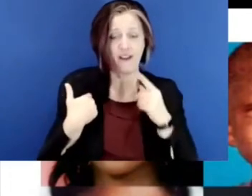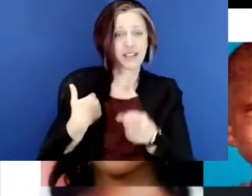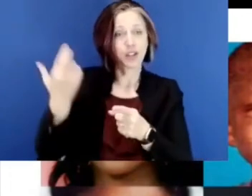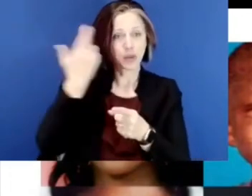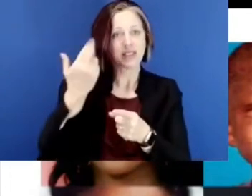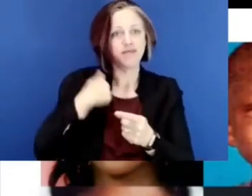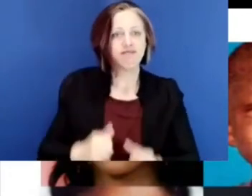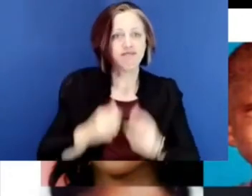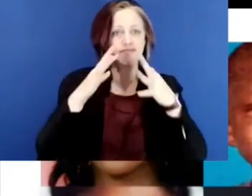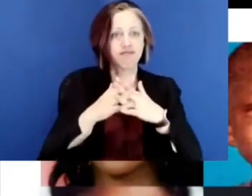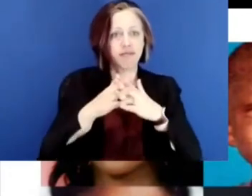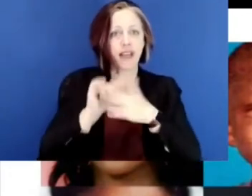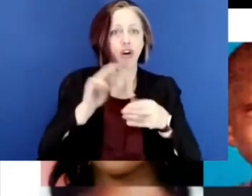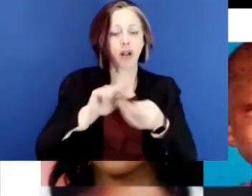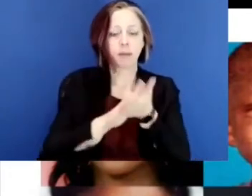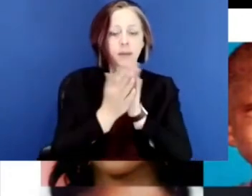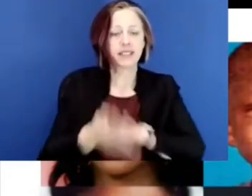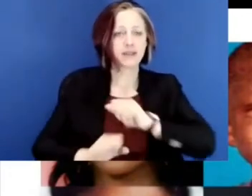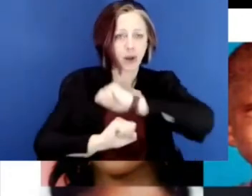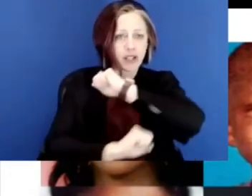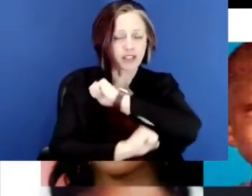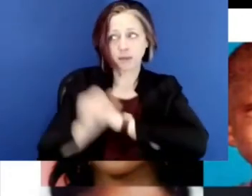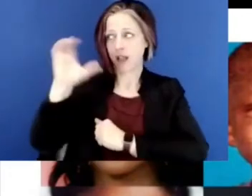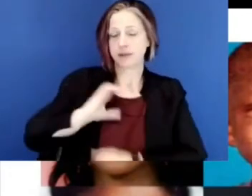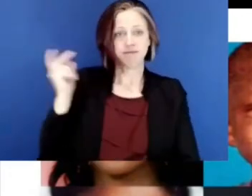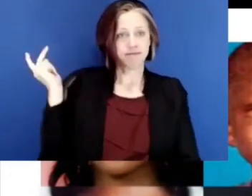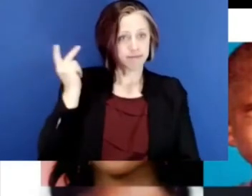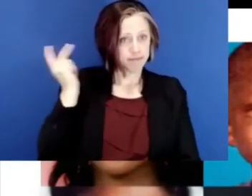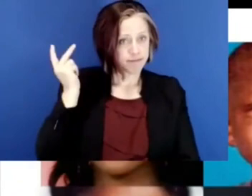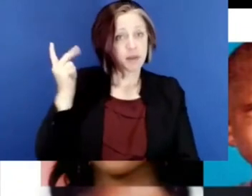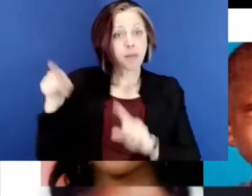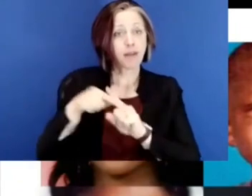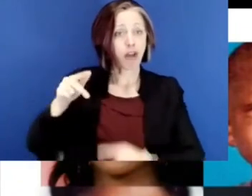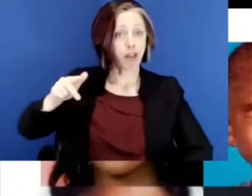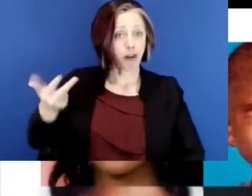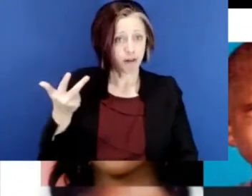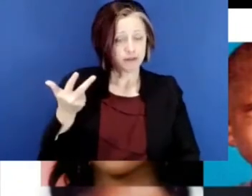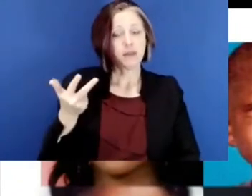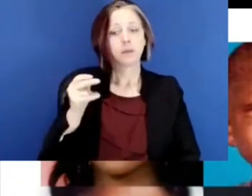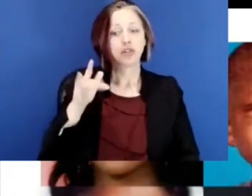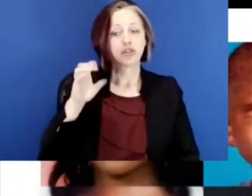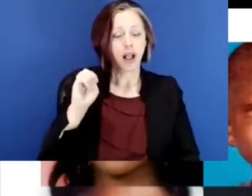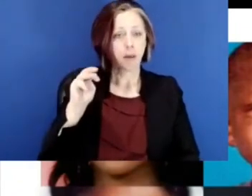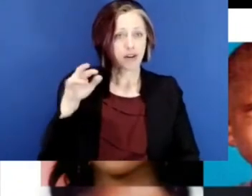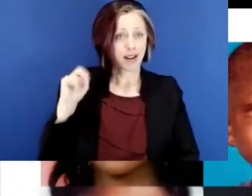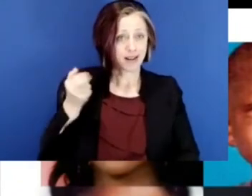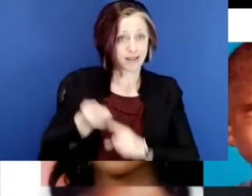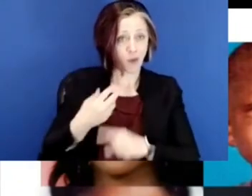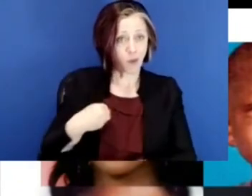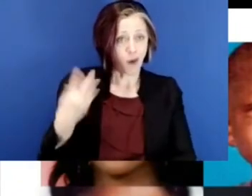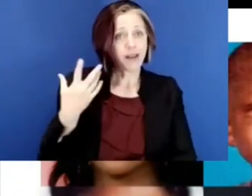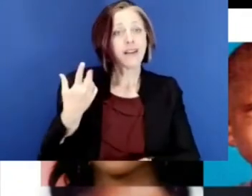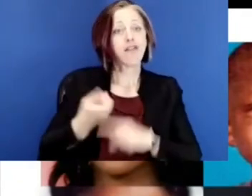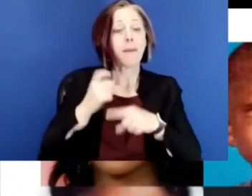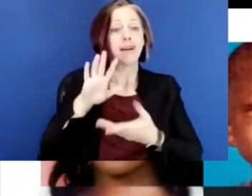Peace Foundation. These children here, I could even call out names, um, of the children. And this is just one page. I have